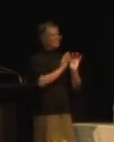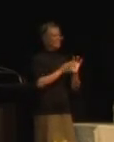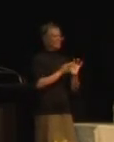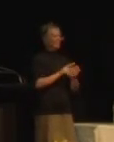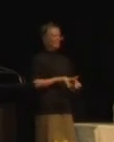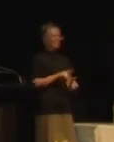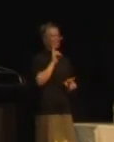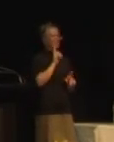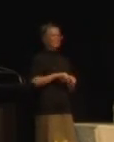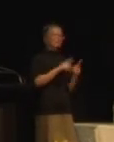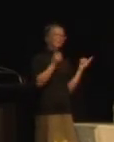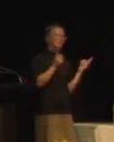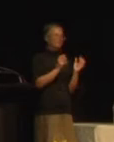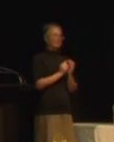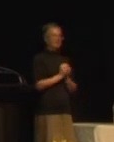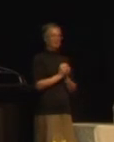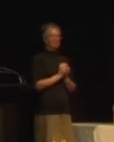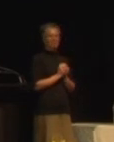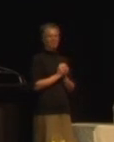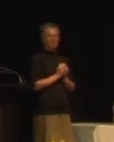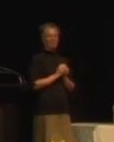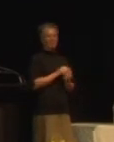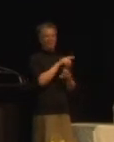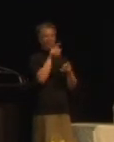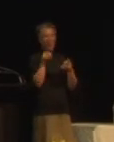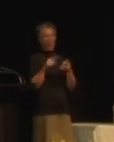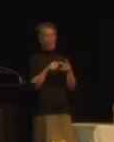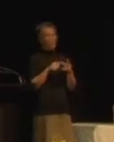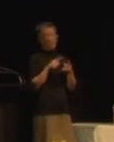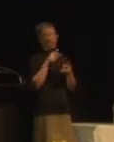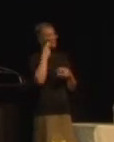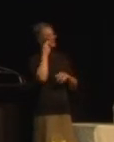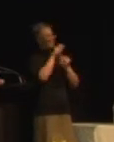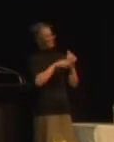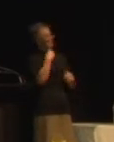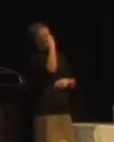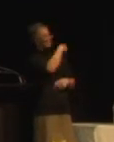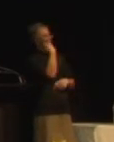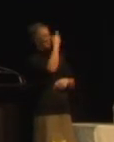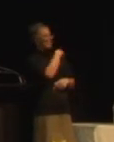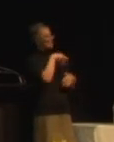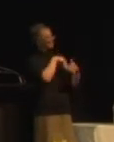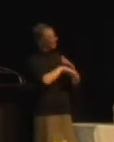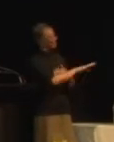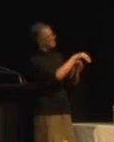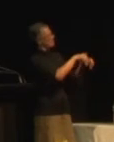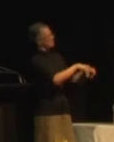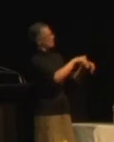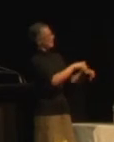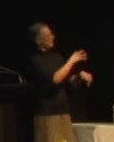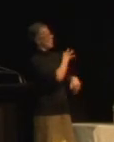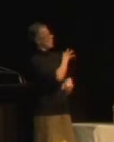It also enables visibility of deaf people in the museum, so representation is really important.